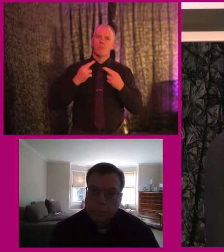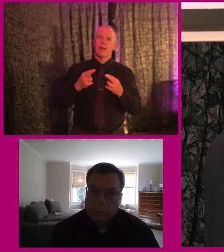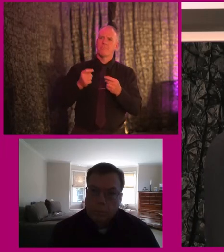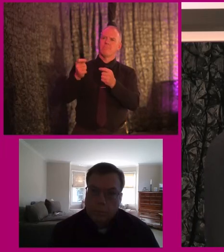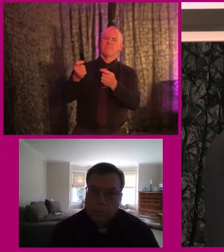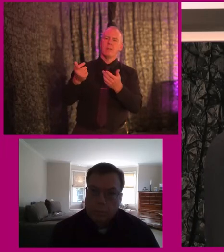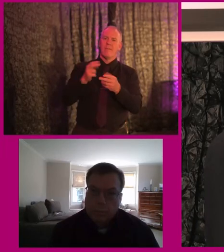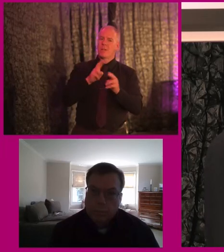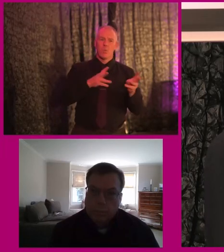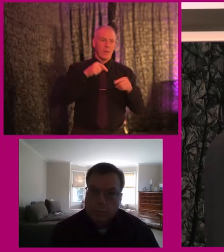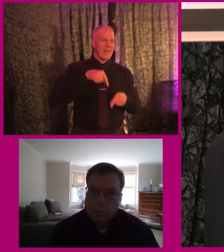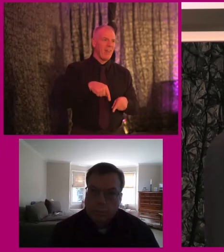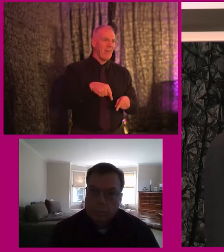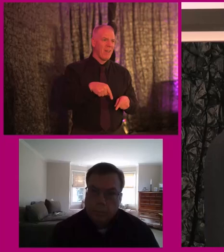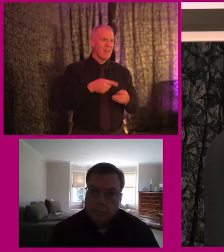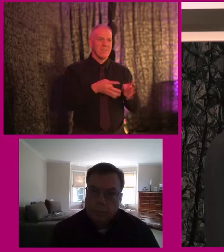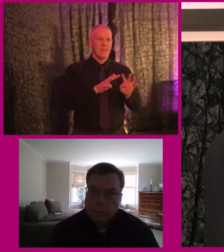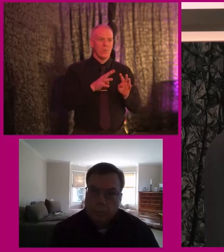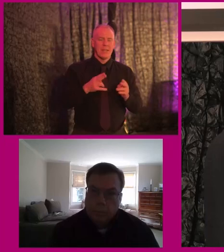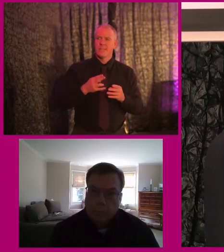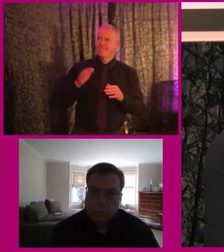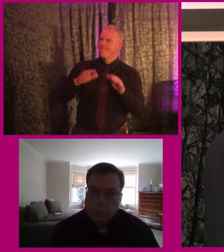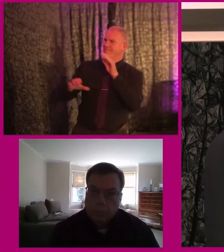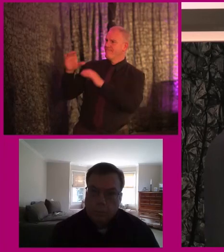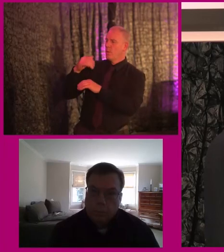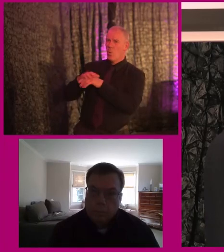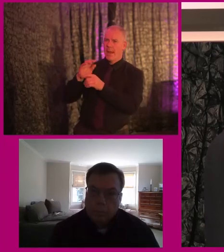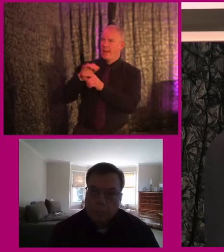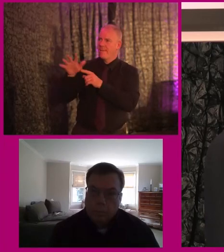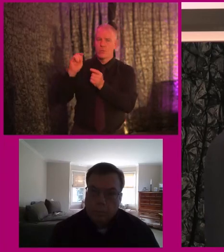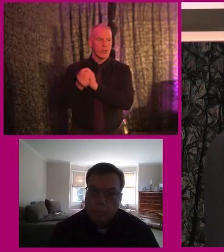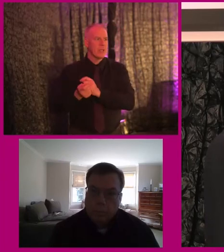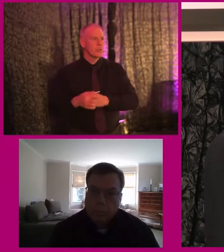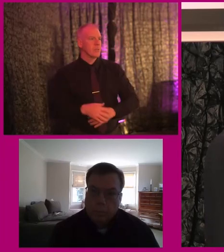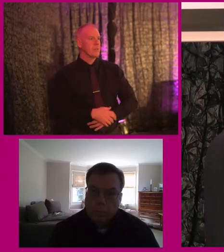working here, we need to take it elsewhere. need to, we need to get change happening.